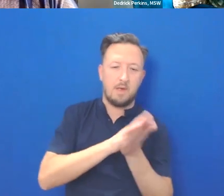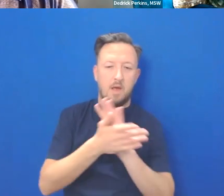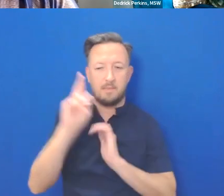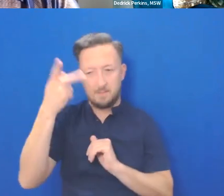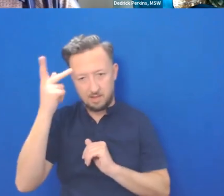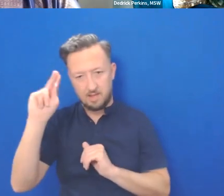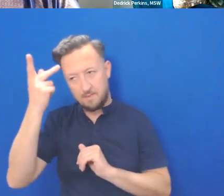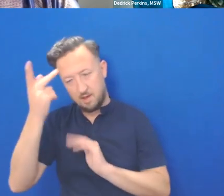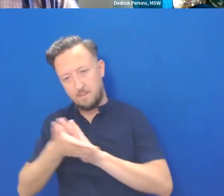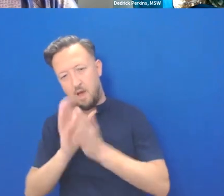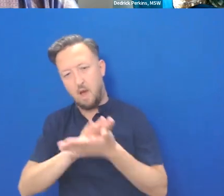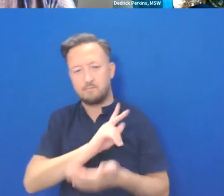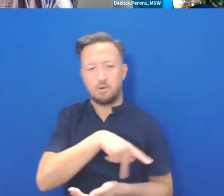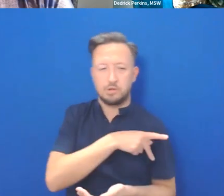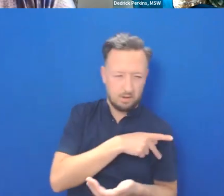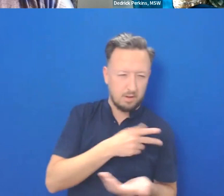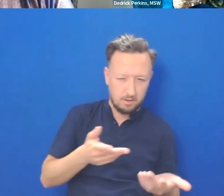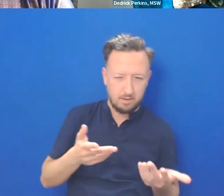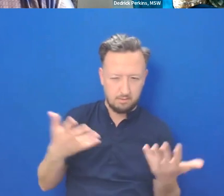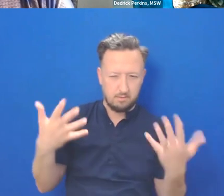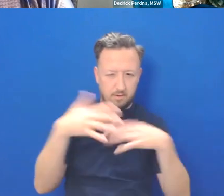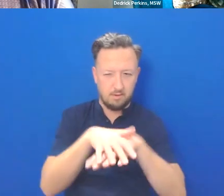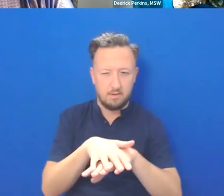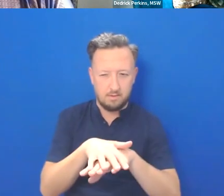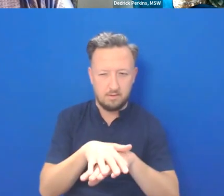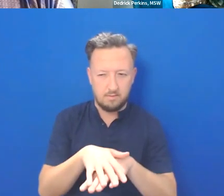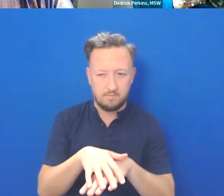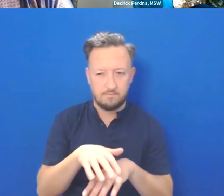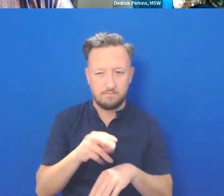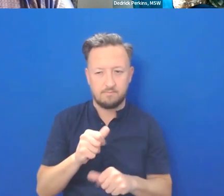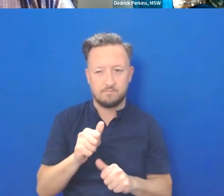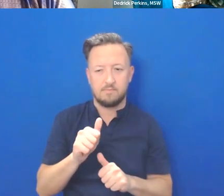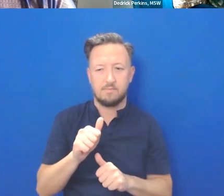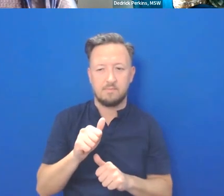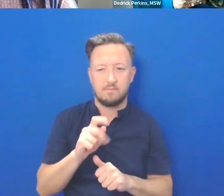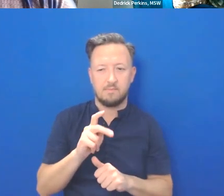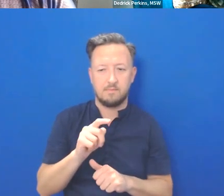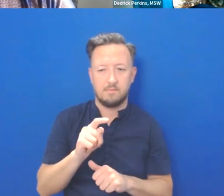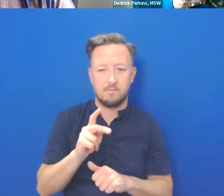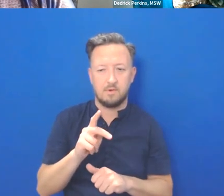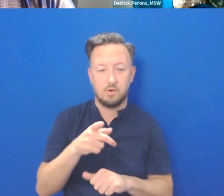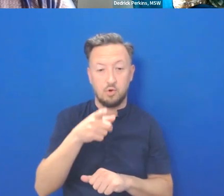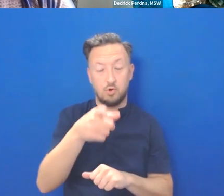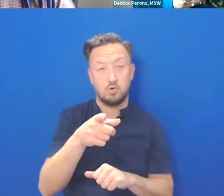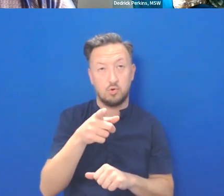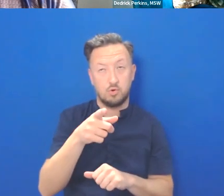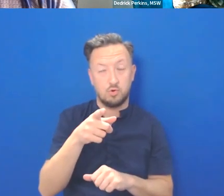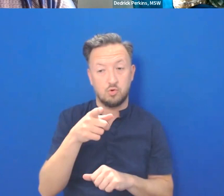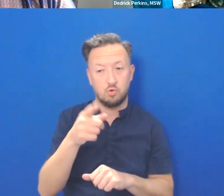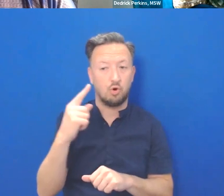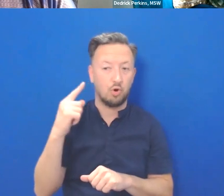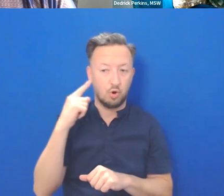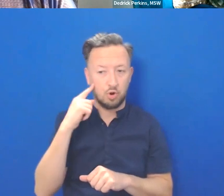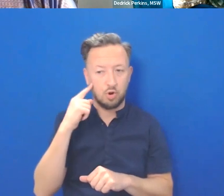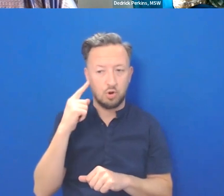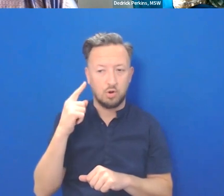personal. Right. Um, it wasn't, it wasn't until, um, you heard such like